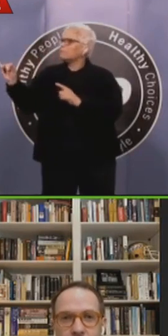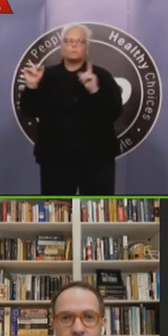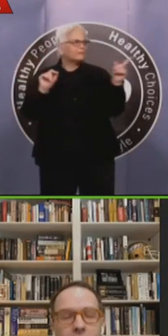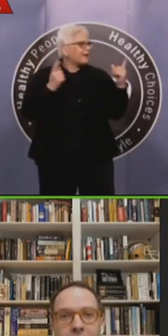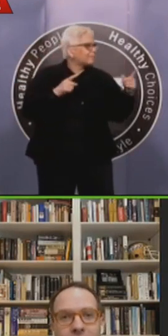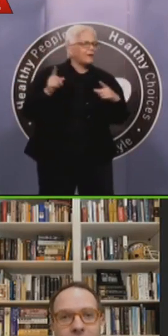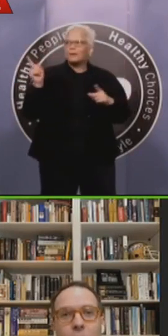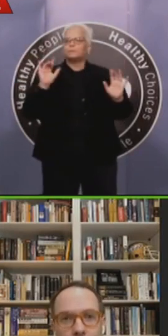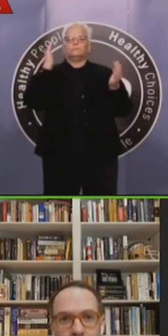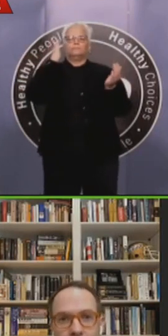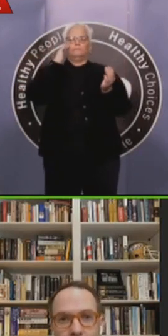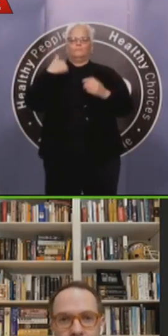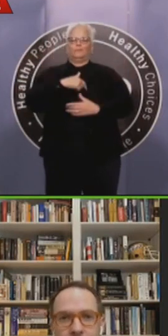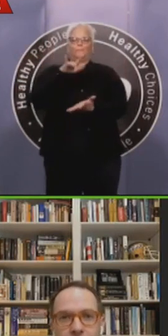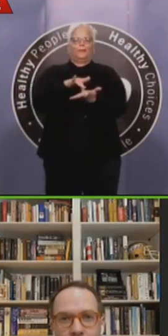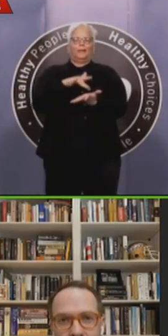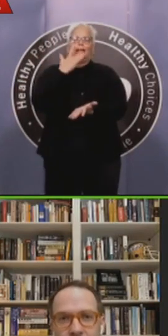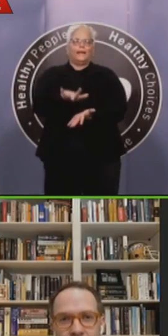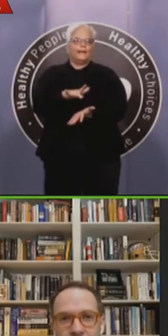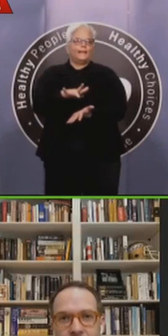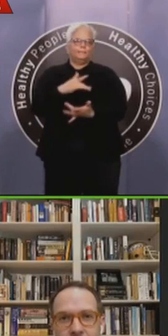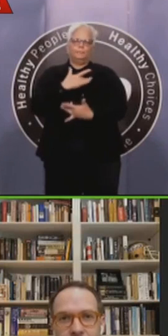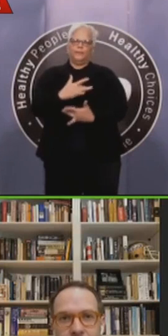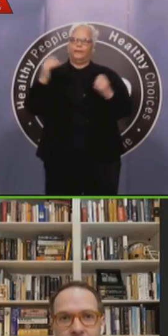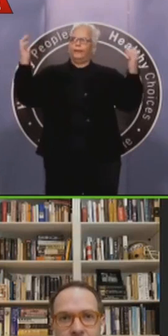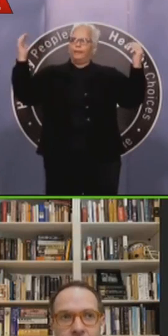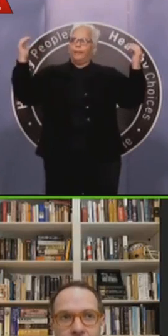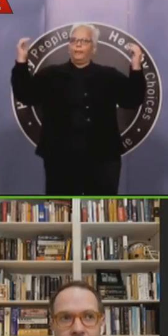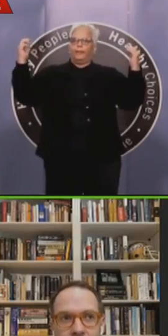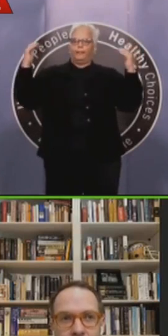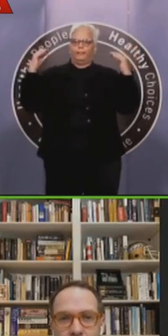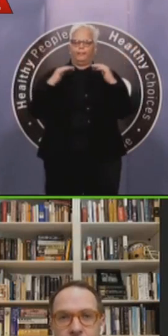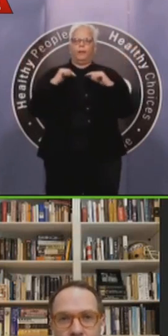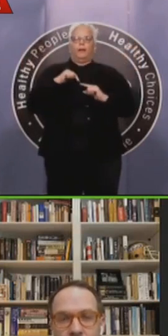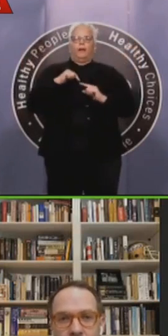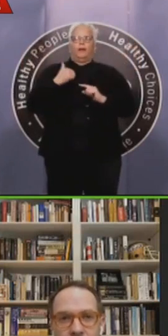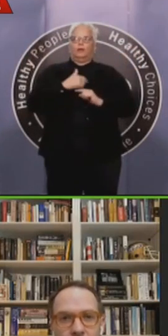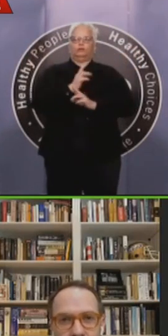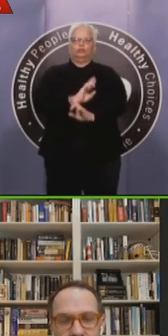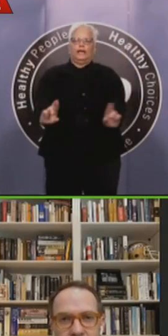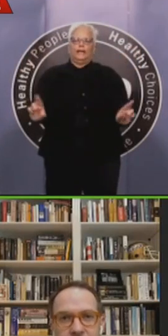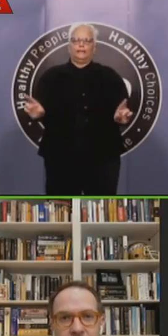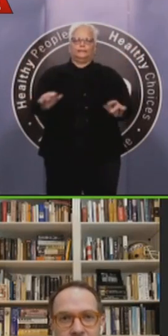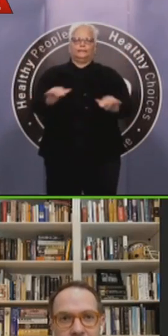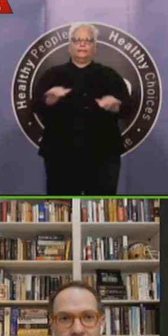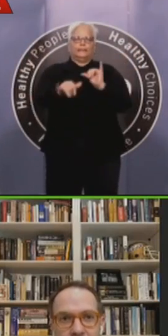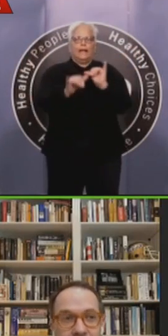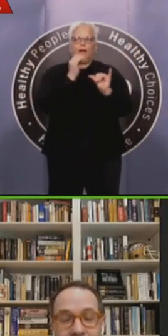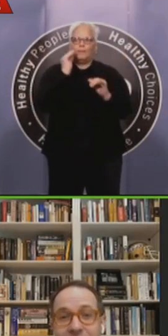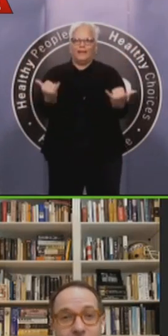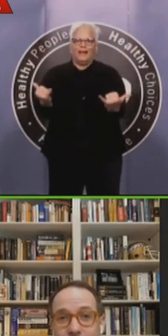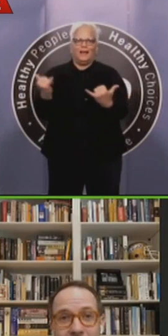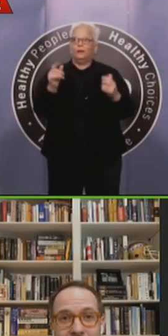metro area as well, much earlier in the progression of this virus than you saw in coastal cities in the United